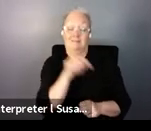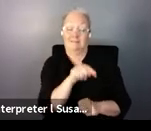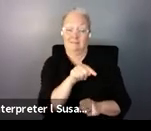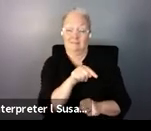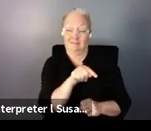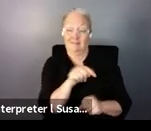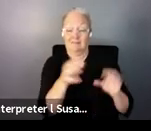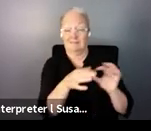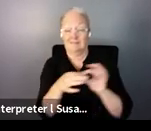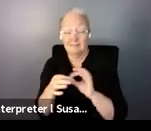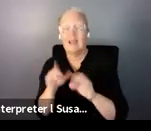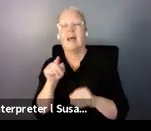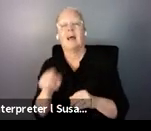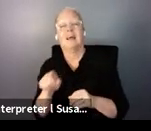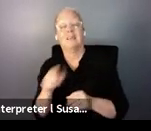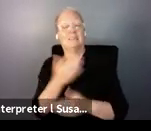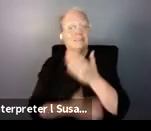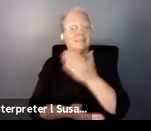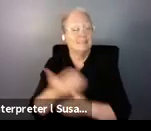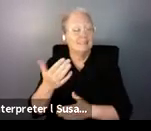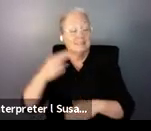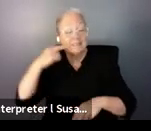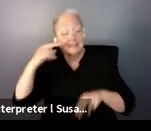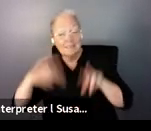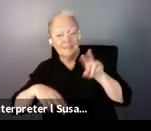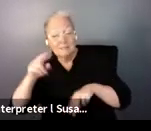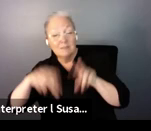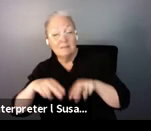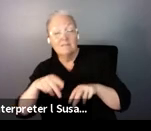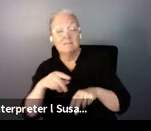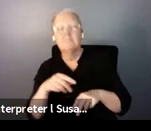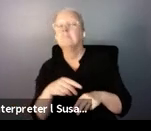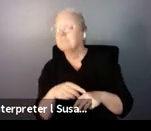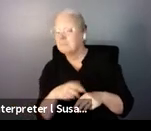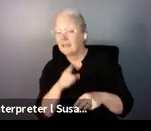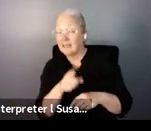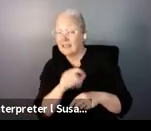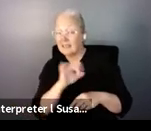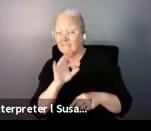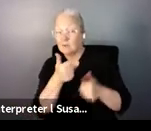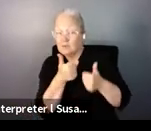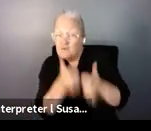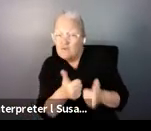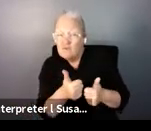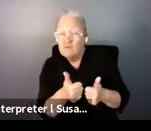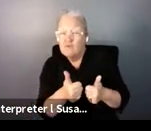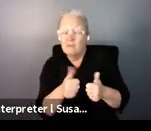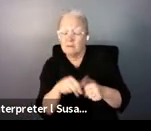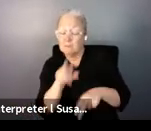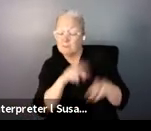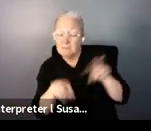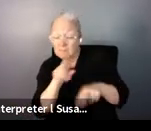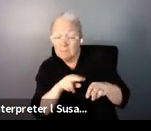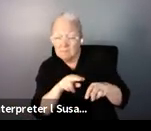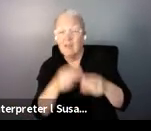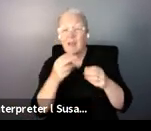assessment and support needs assessment, when they are well done, can really identify needs, help case management and policy